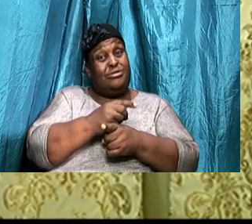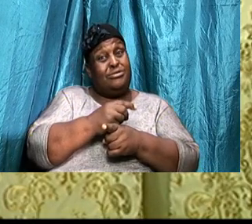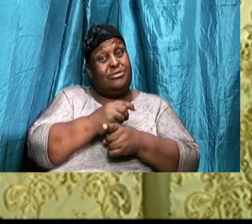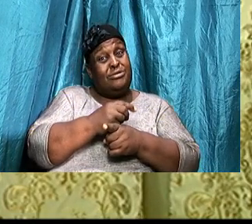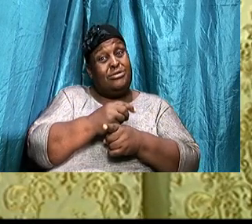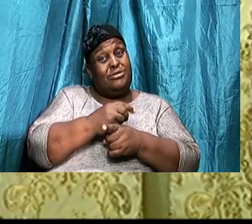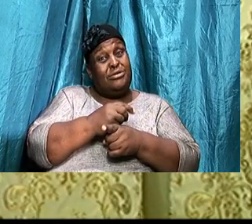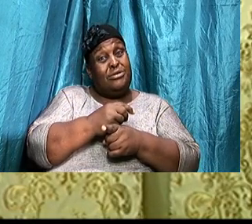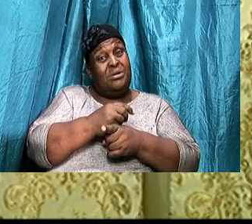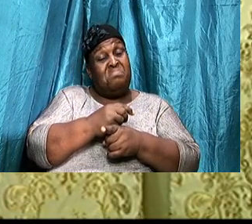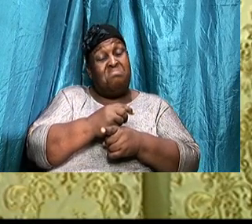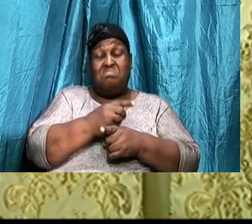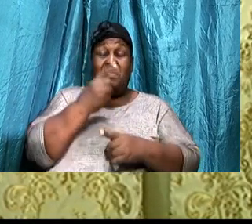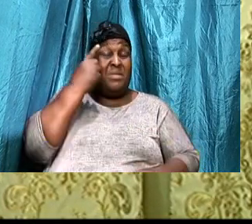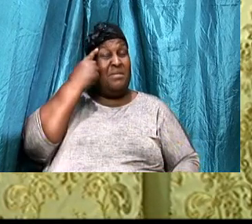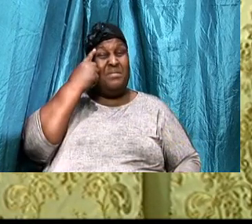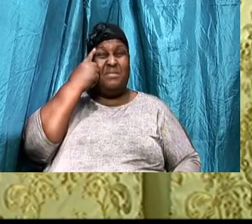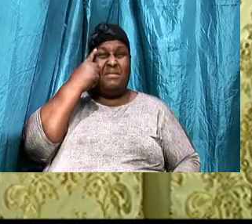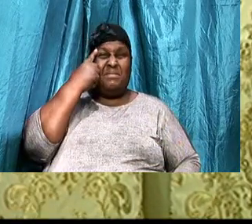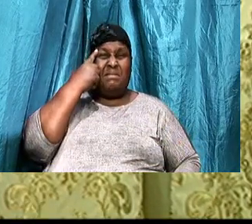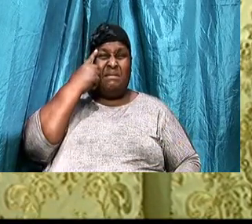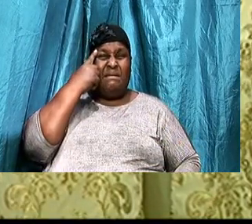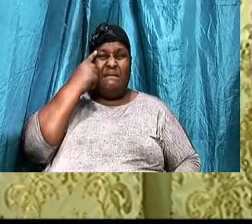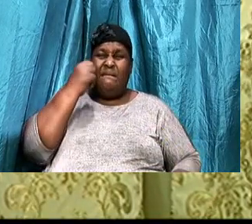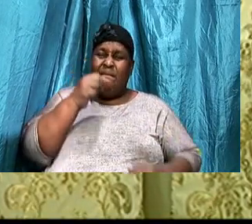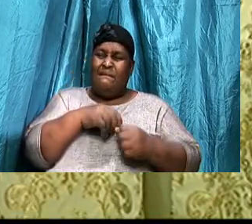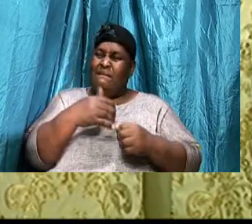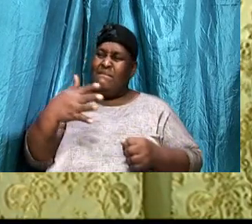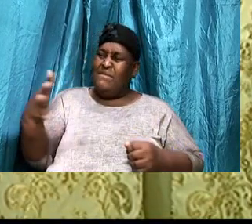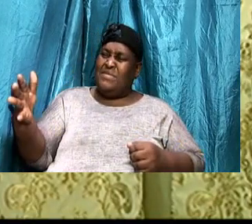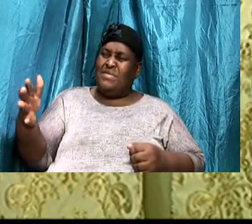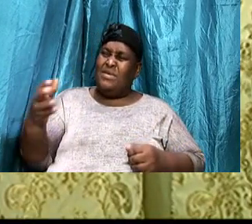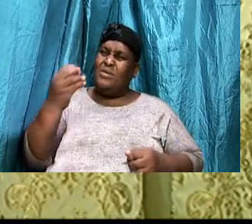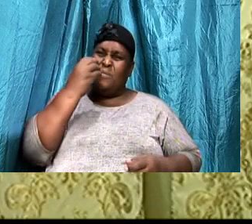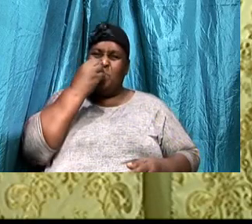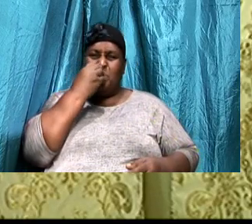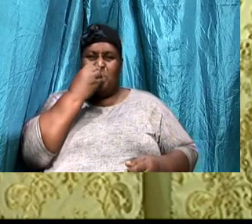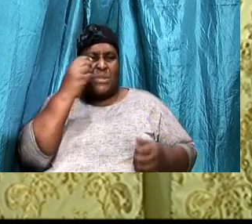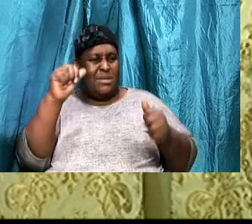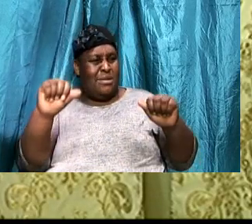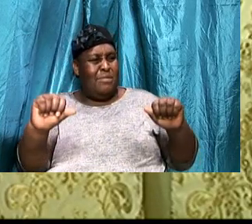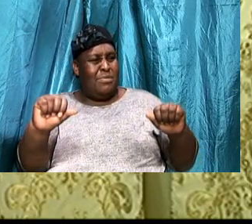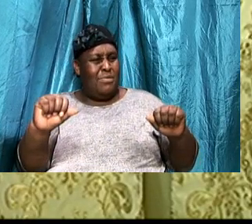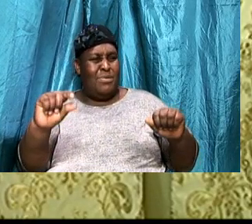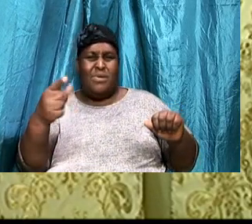Is eatable, Once you pray, You pray over it, And bless it, You can't eat it,